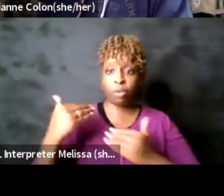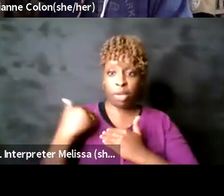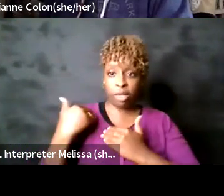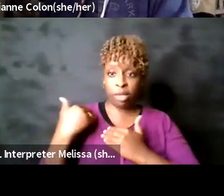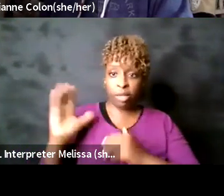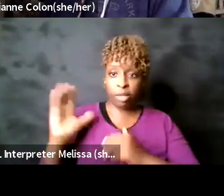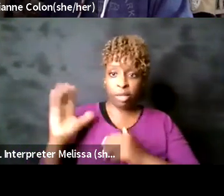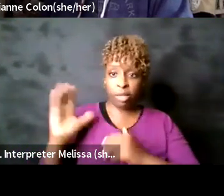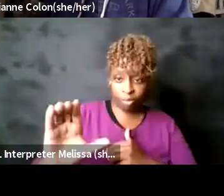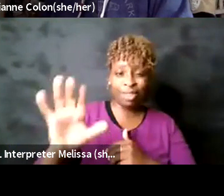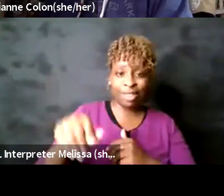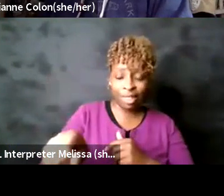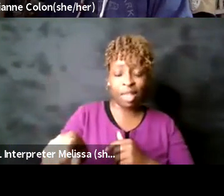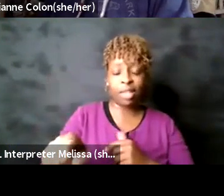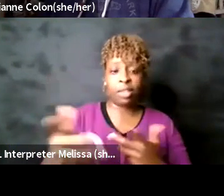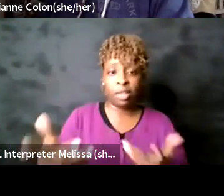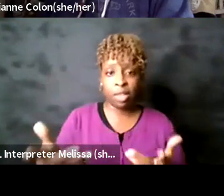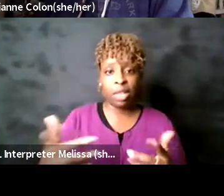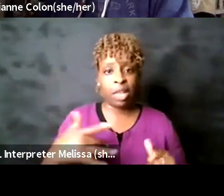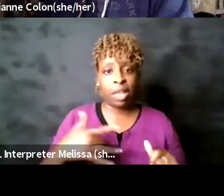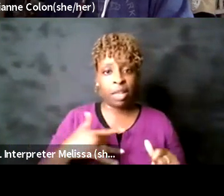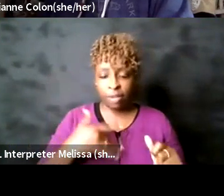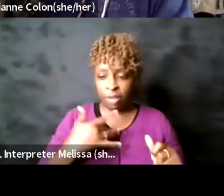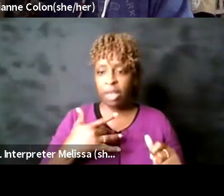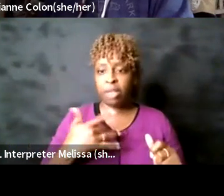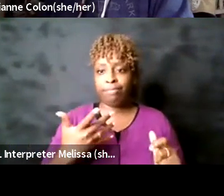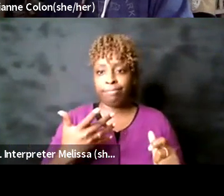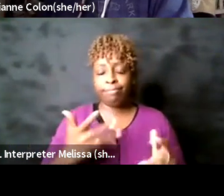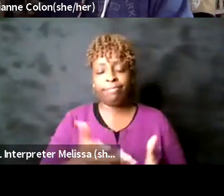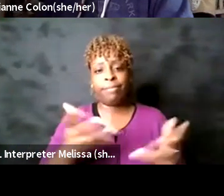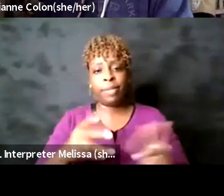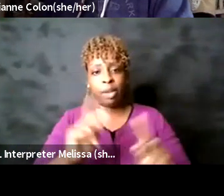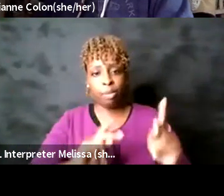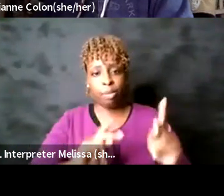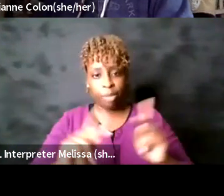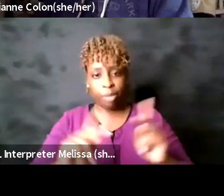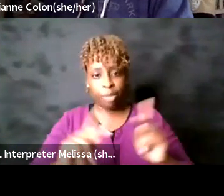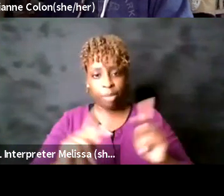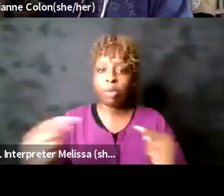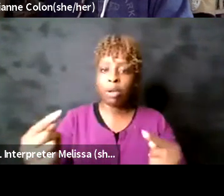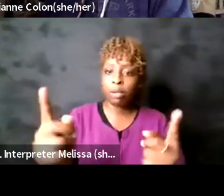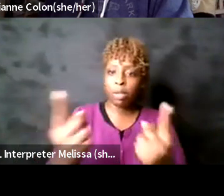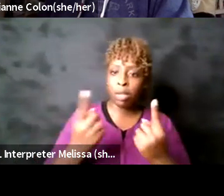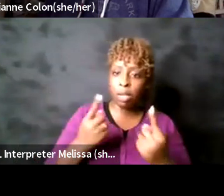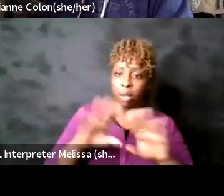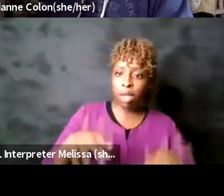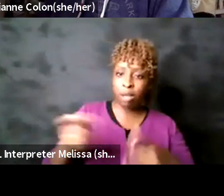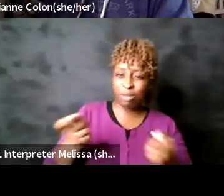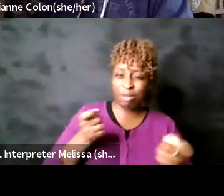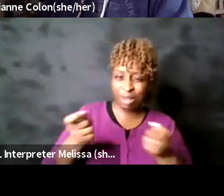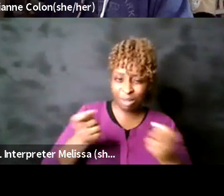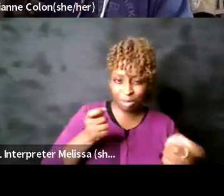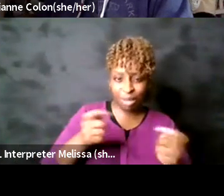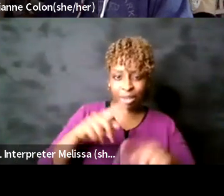feel like a lot of people come to house management um by very circuitous paths it does it's not